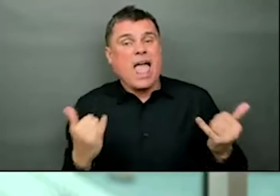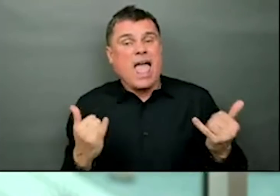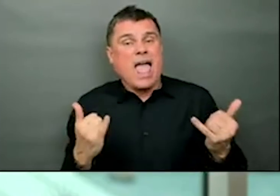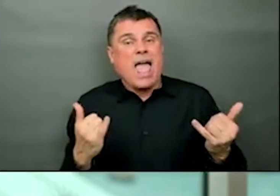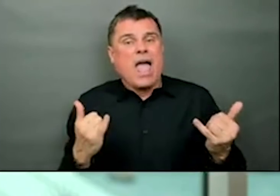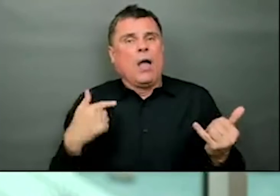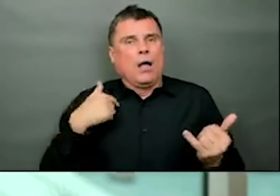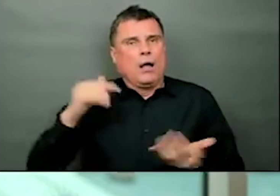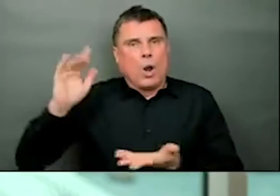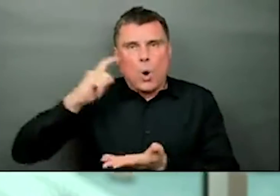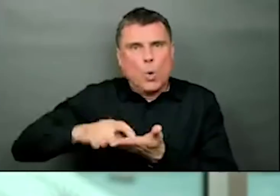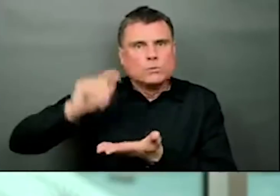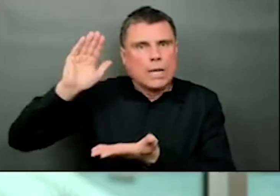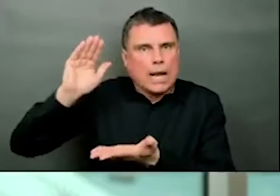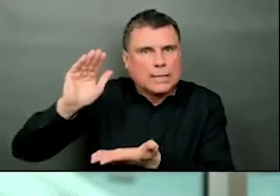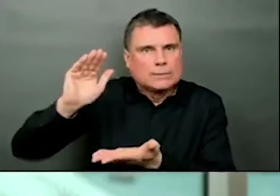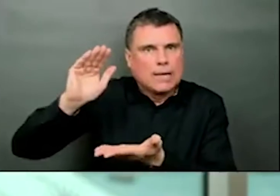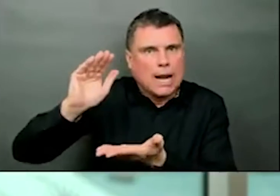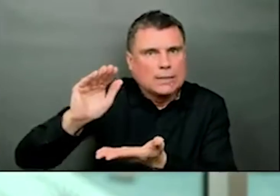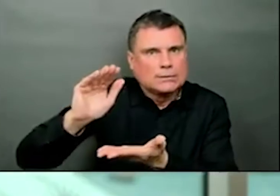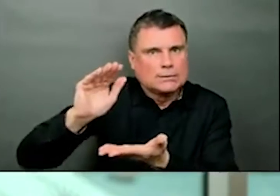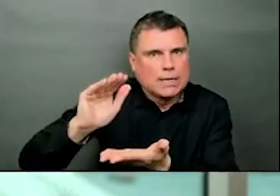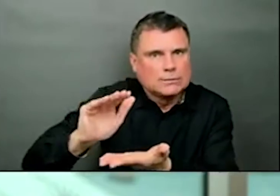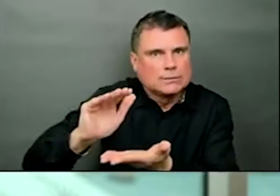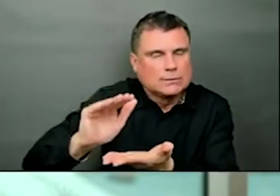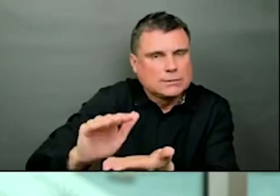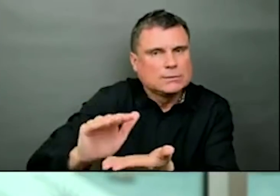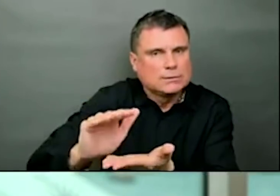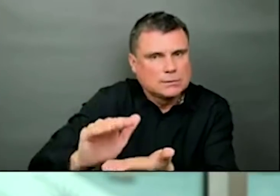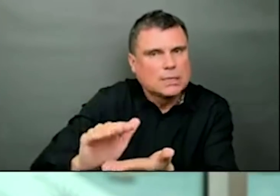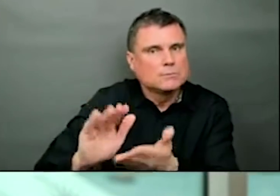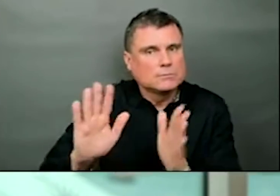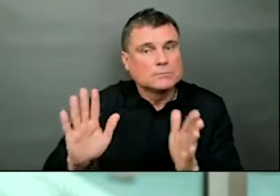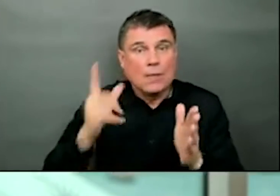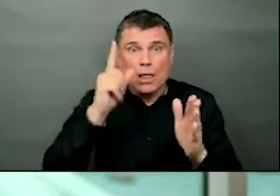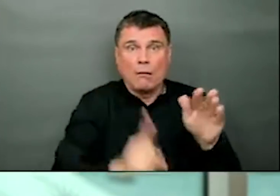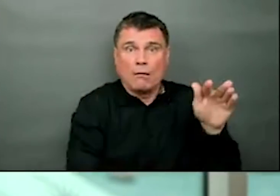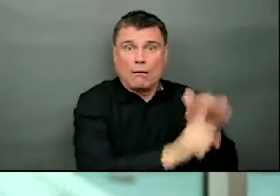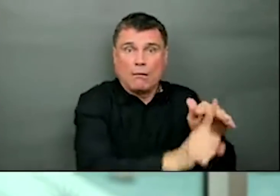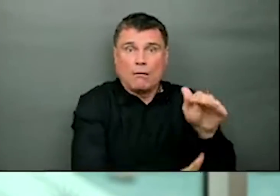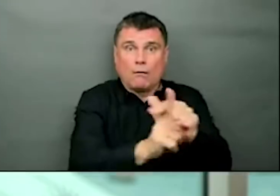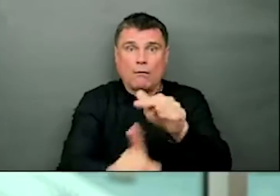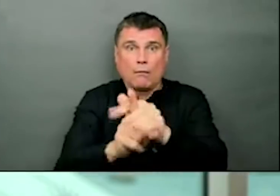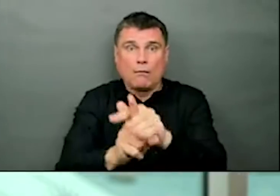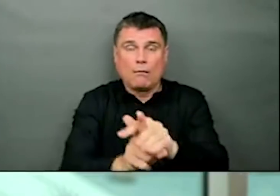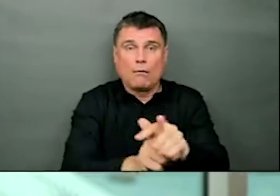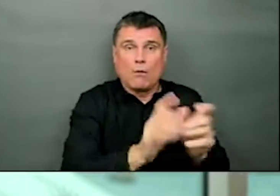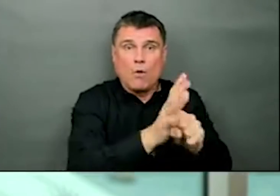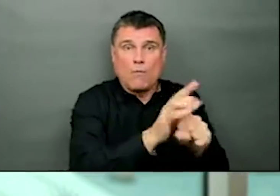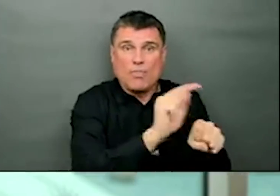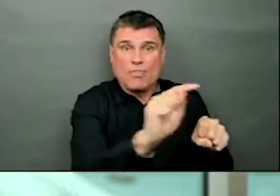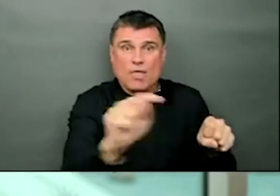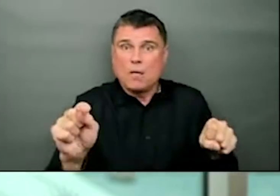the fact that the ones that we have, the outbreaks that we have in long-term care at present are not